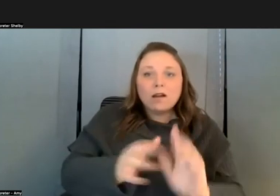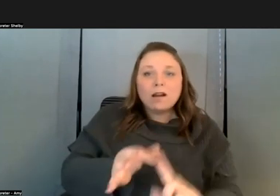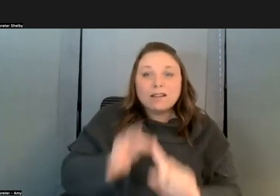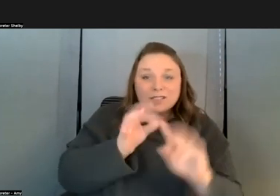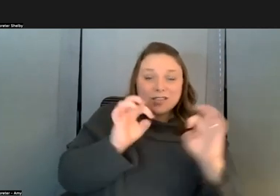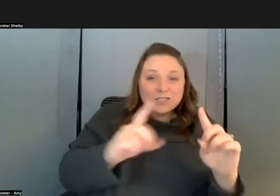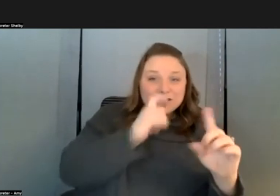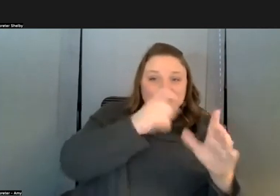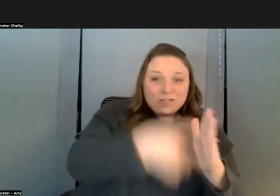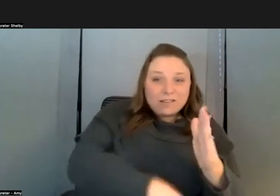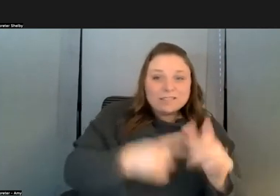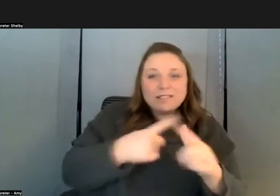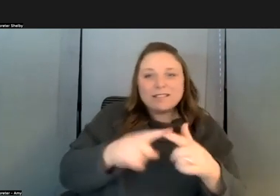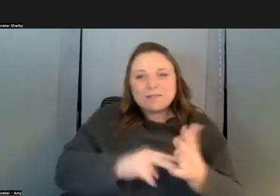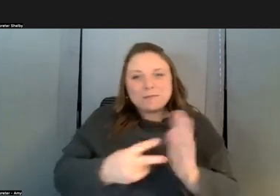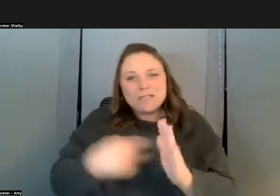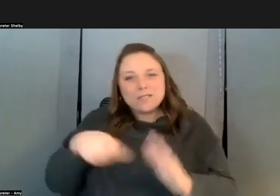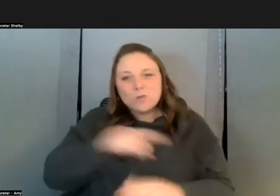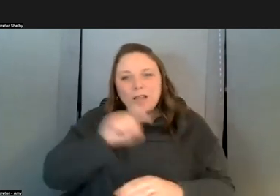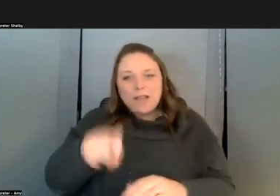for instrumental learning that seems to be true